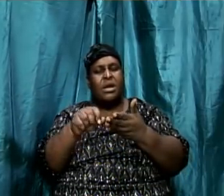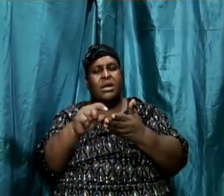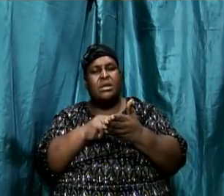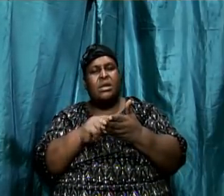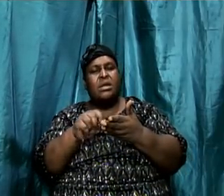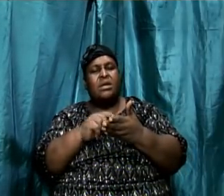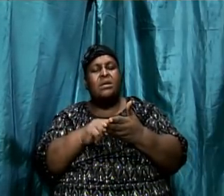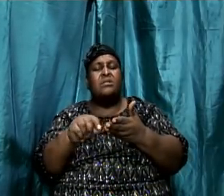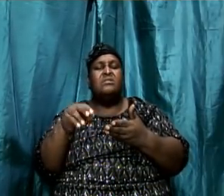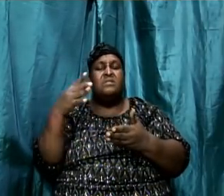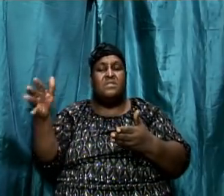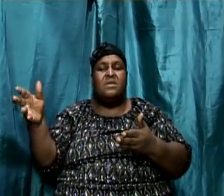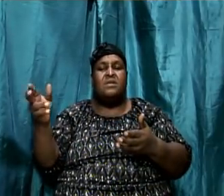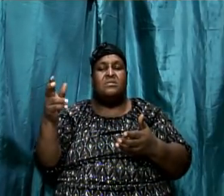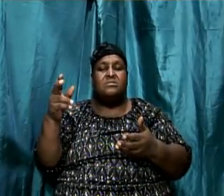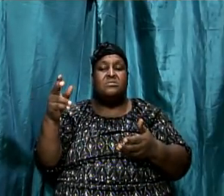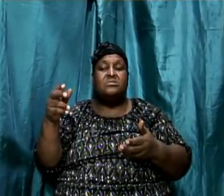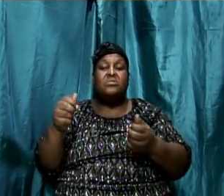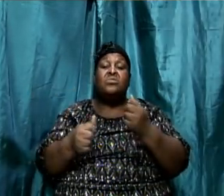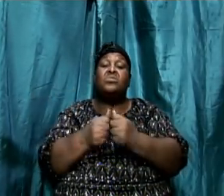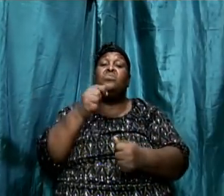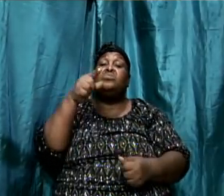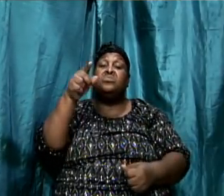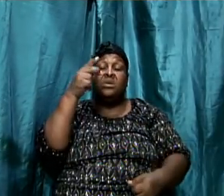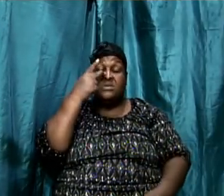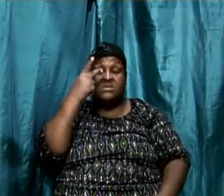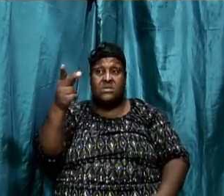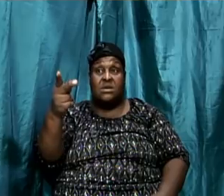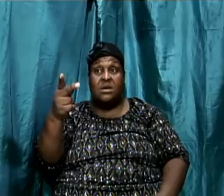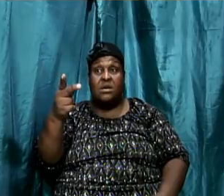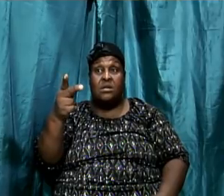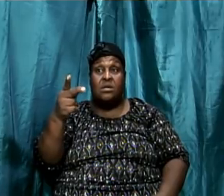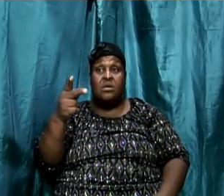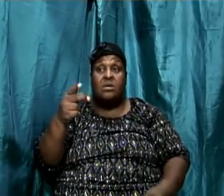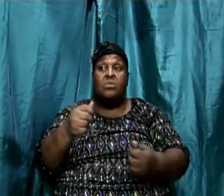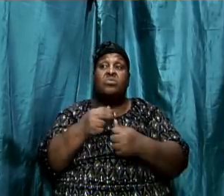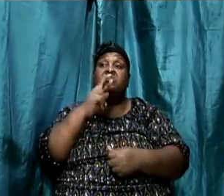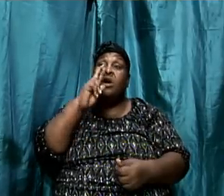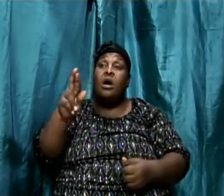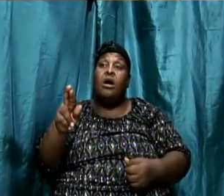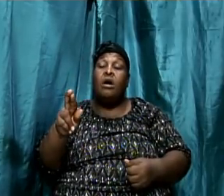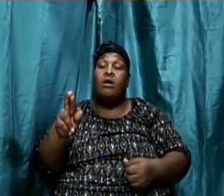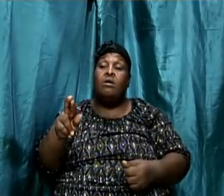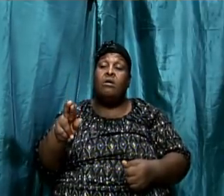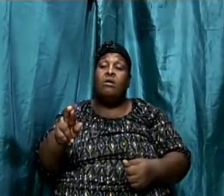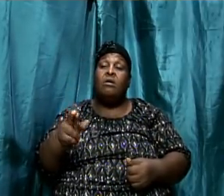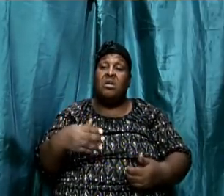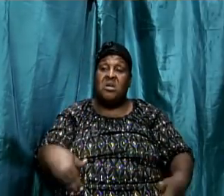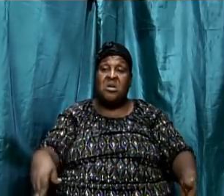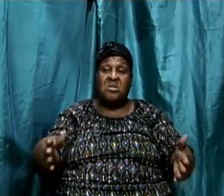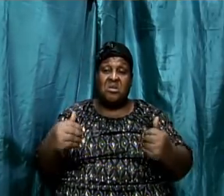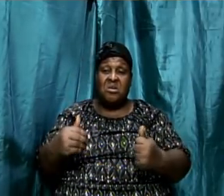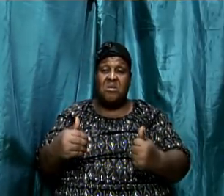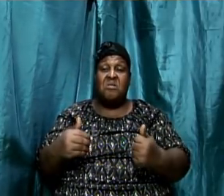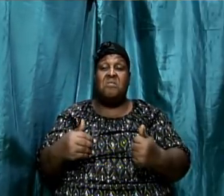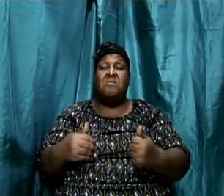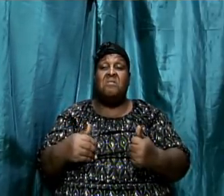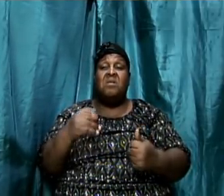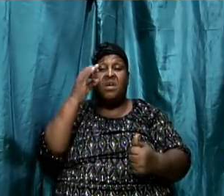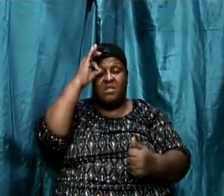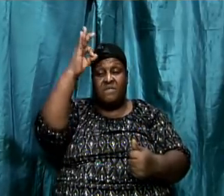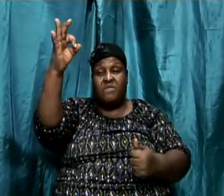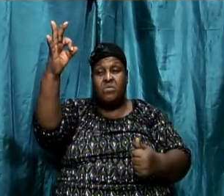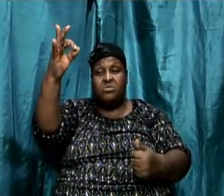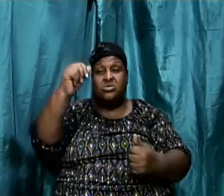the things which thou hast seen, the things which are and the things which shall be hereafter. John used the same approach like Luke